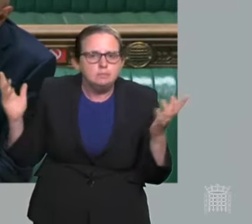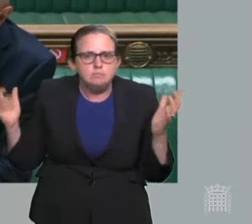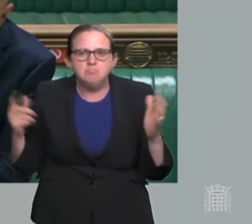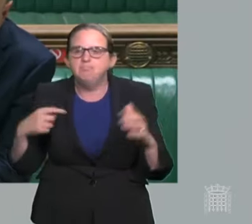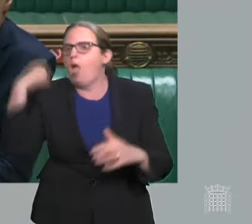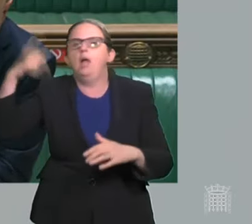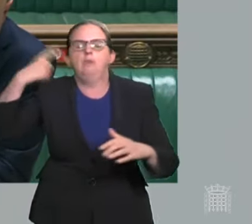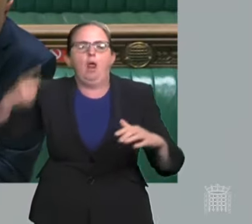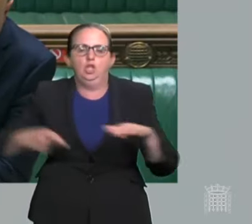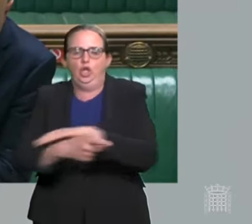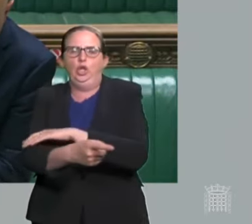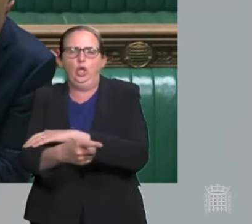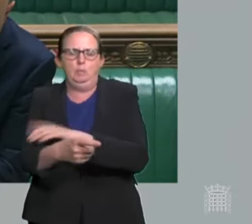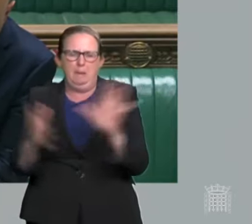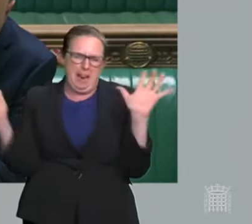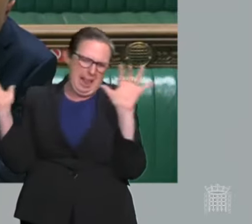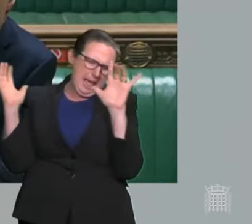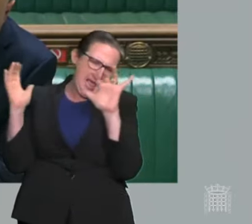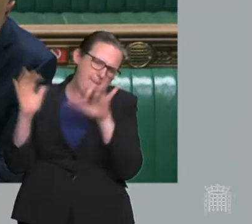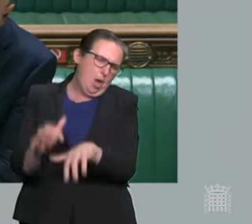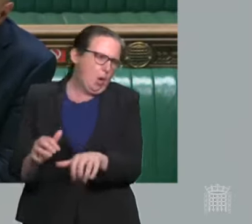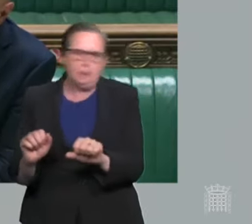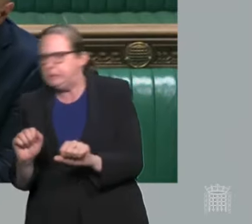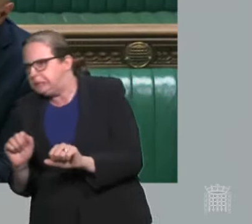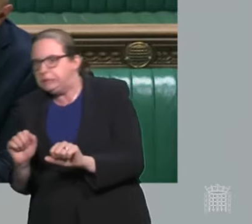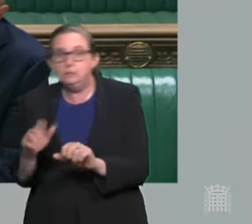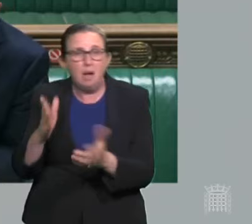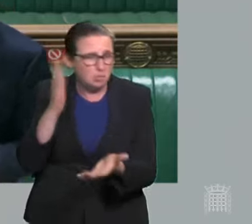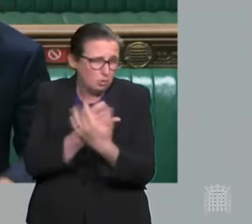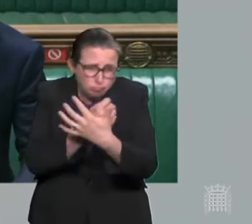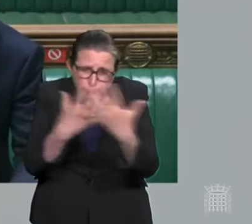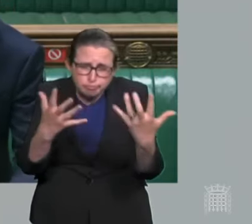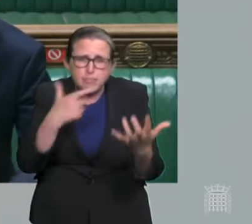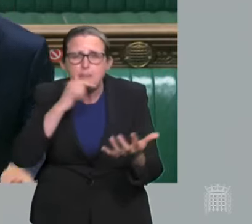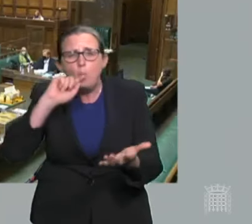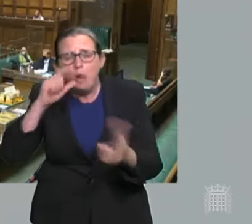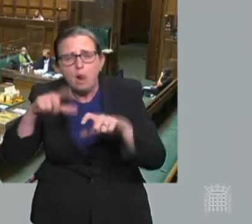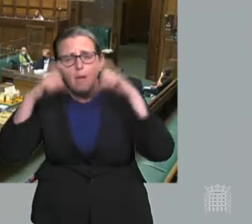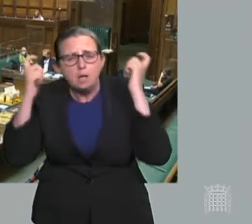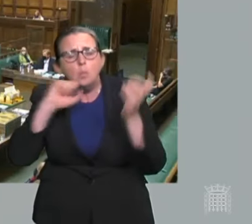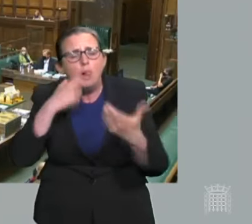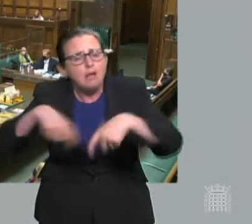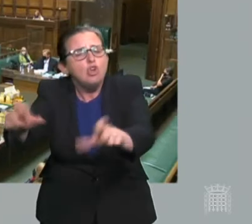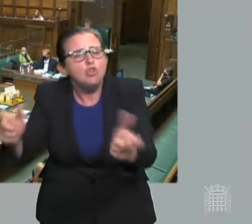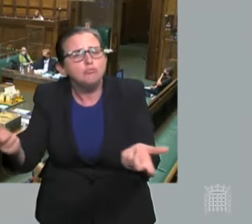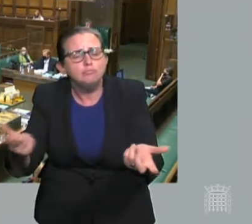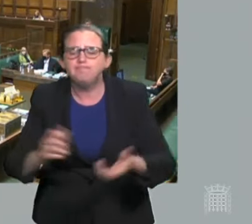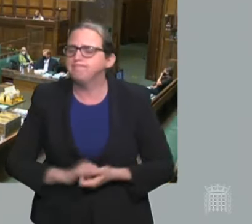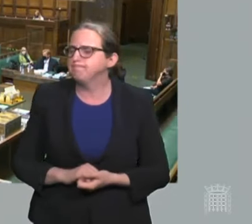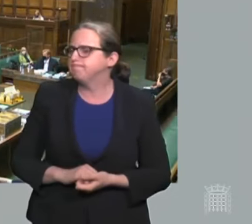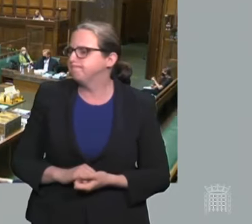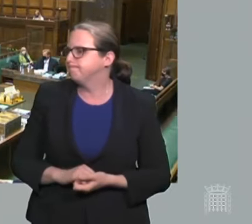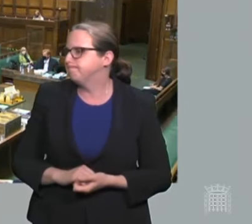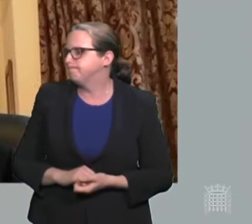Tube in London, I think many people, despite not being a legal requirement, would choose to wear masks. We now go to